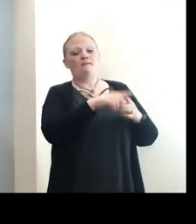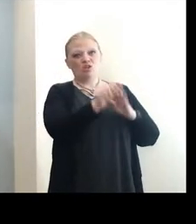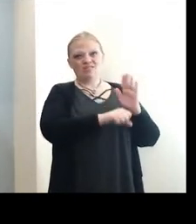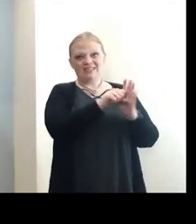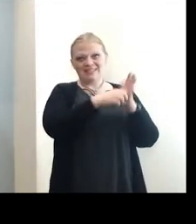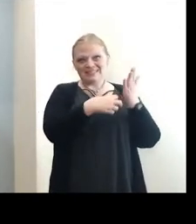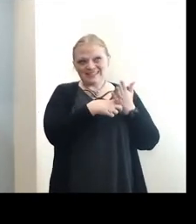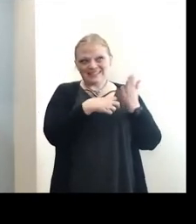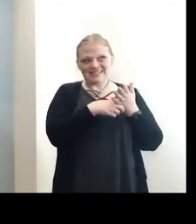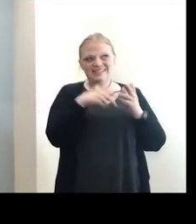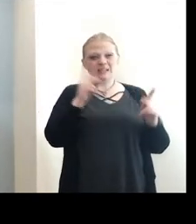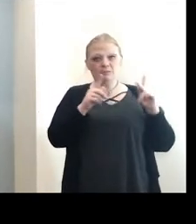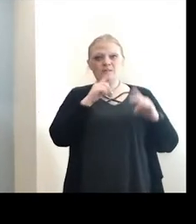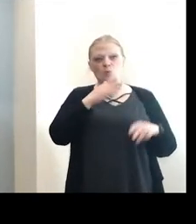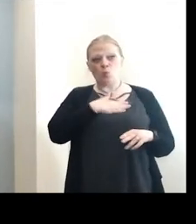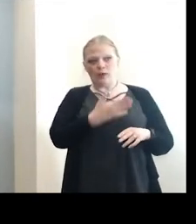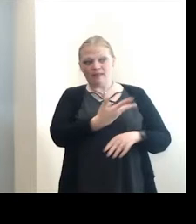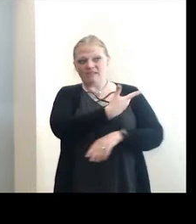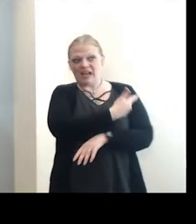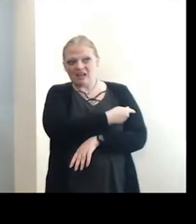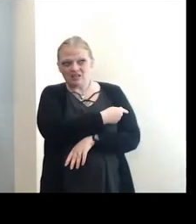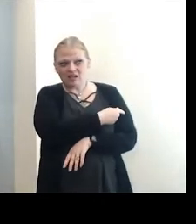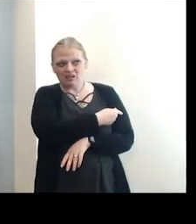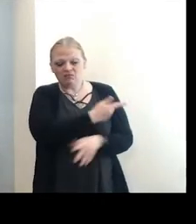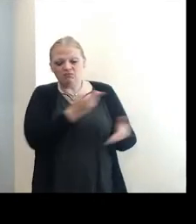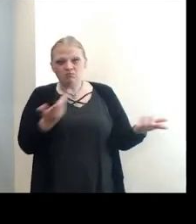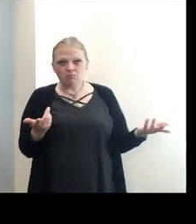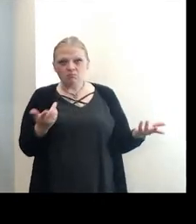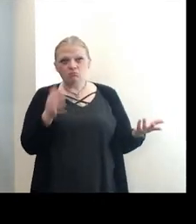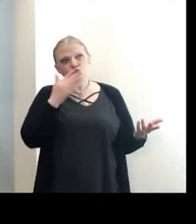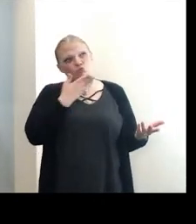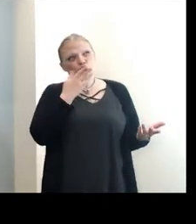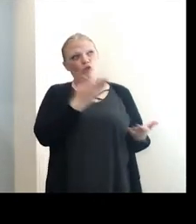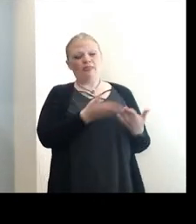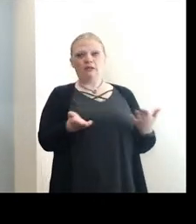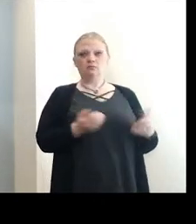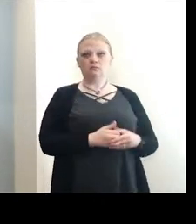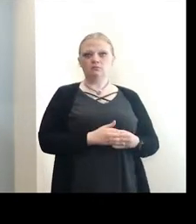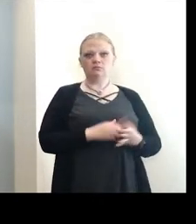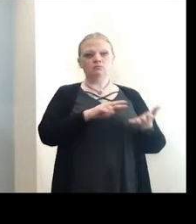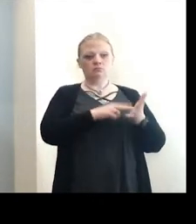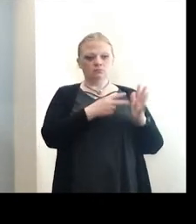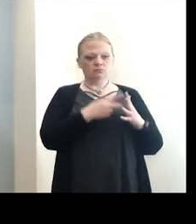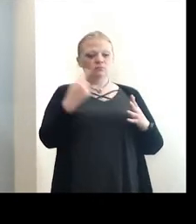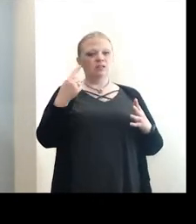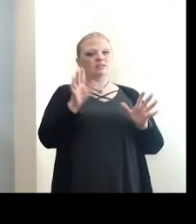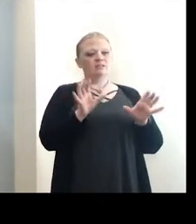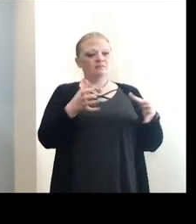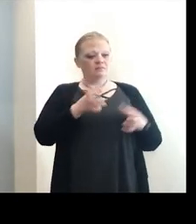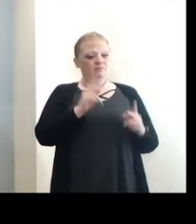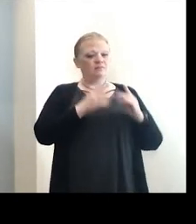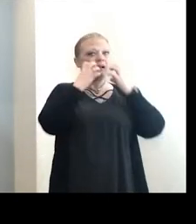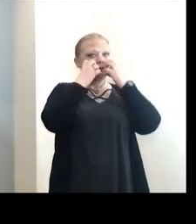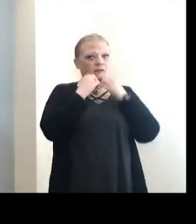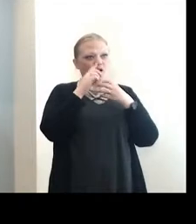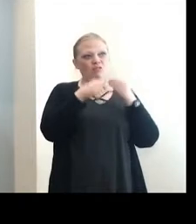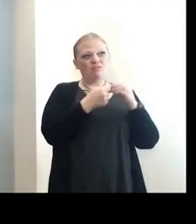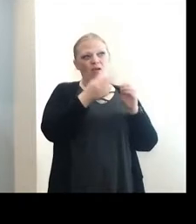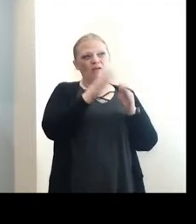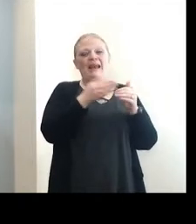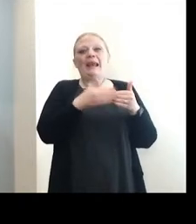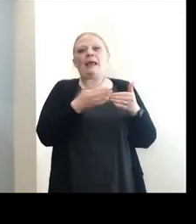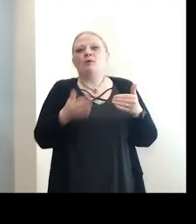and the people are all willing to get vaccinated if that's what it takes. And that's a good thing because that means we have a caring population that cares about our neighbors,